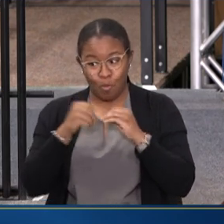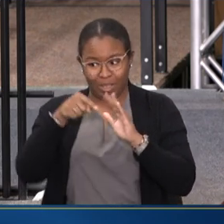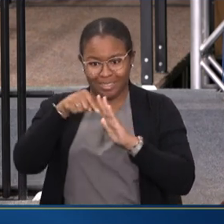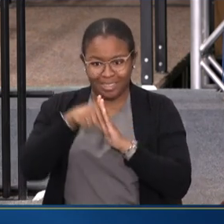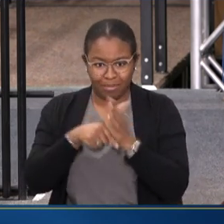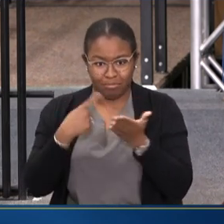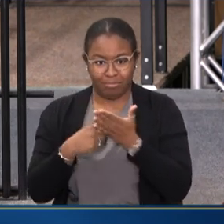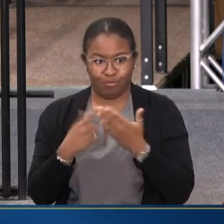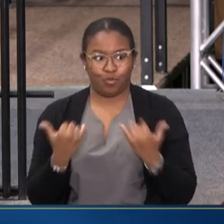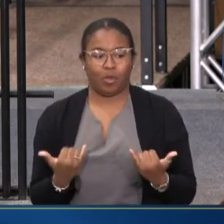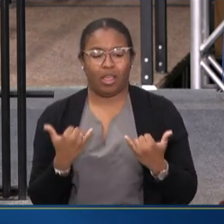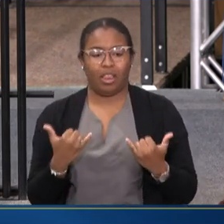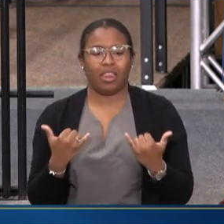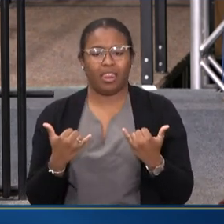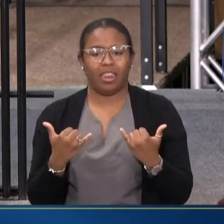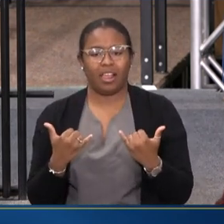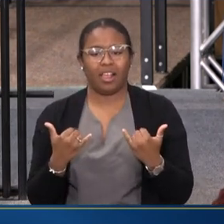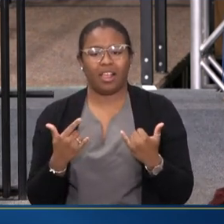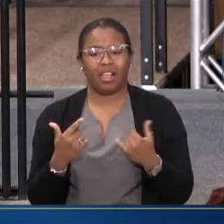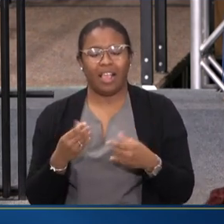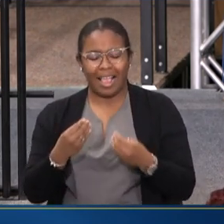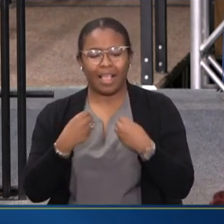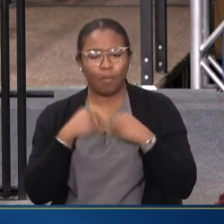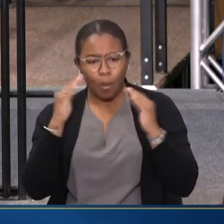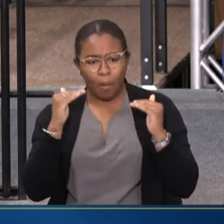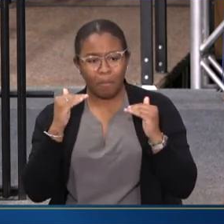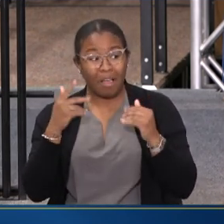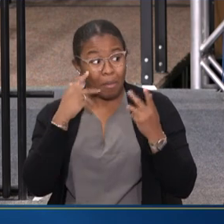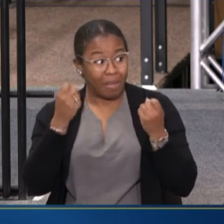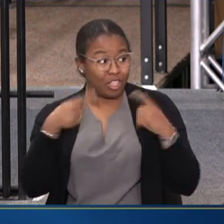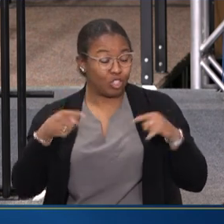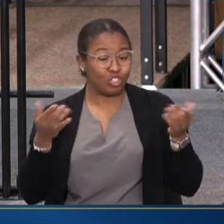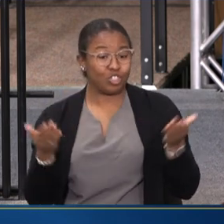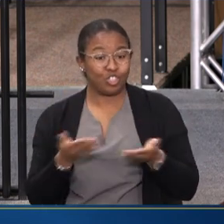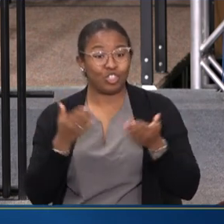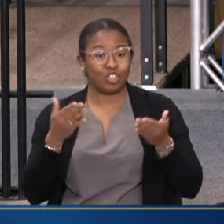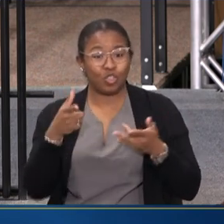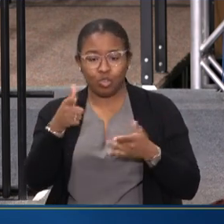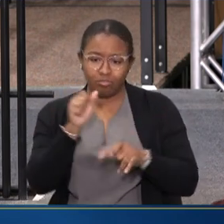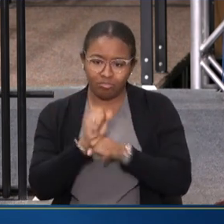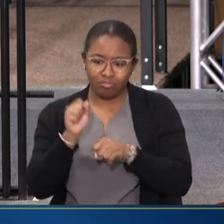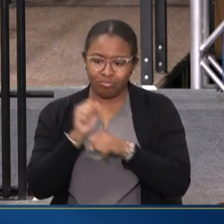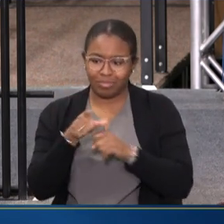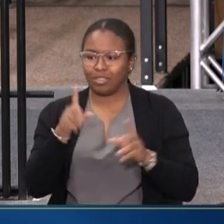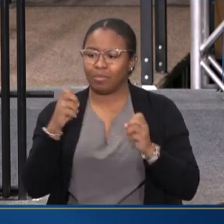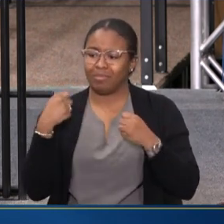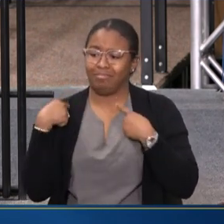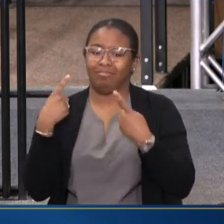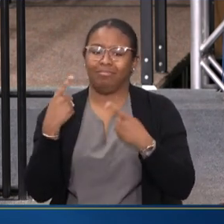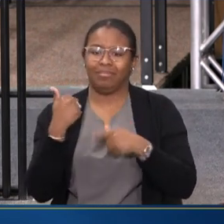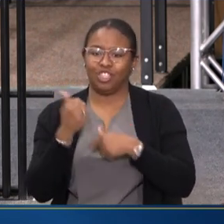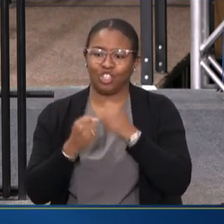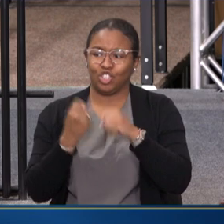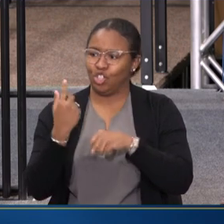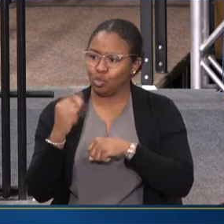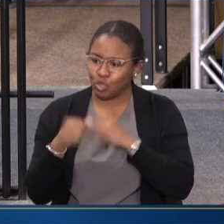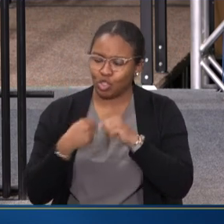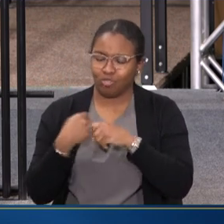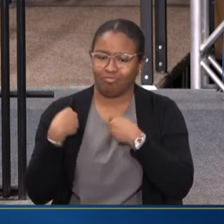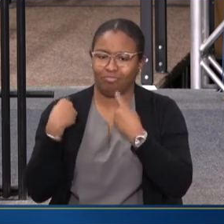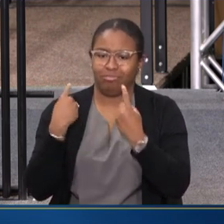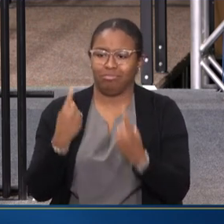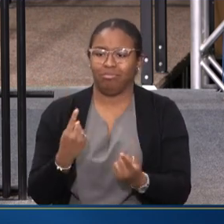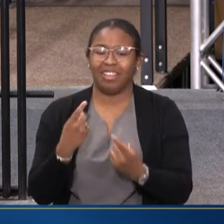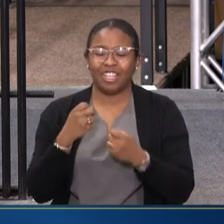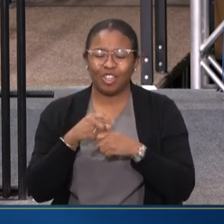TODAY. I ALSO KNOW, FOR MANY IN THIS ROOM, WE BEEN AT THIS FOR DECADES. AND SO, YES, ABSOLUTELY